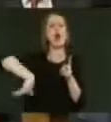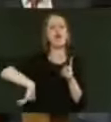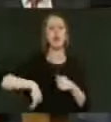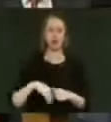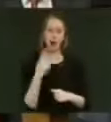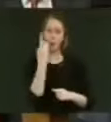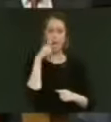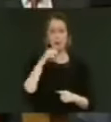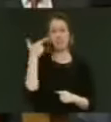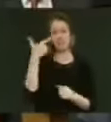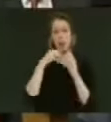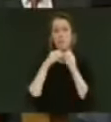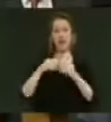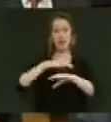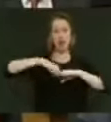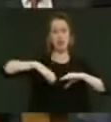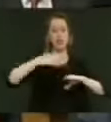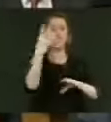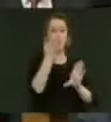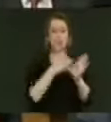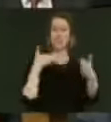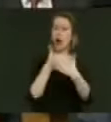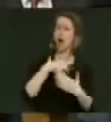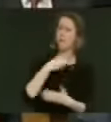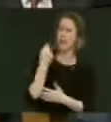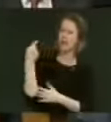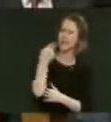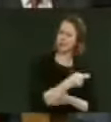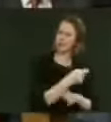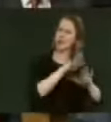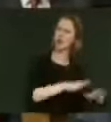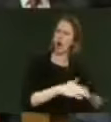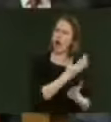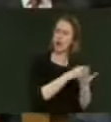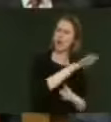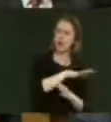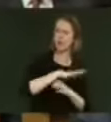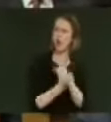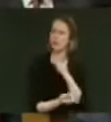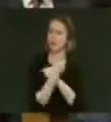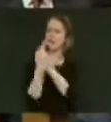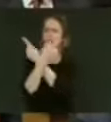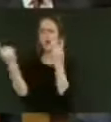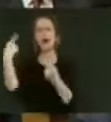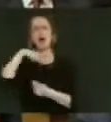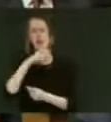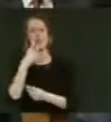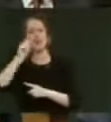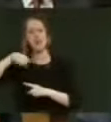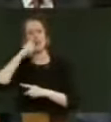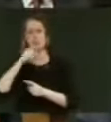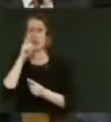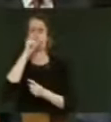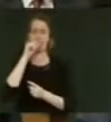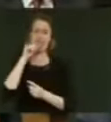.7 billion over four years, more money for those low-income families and a chance for those 120,000 to